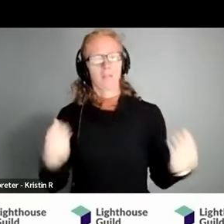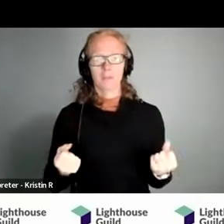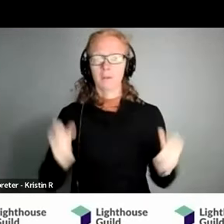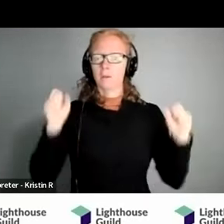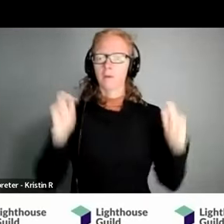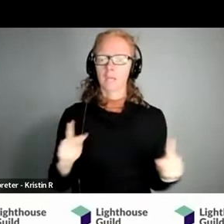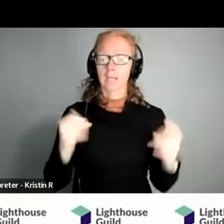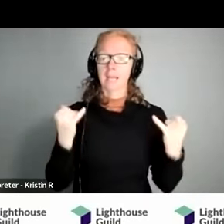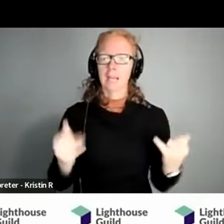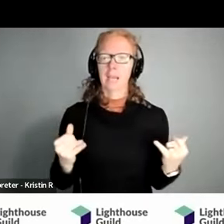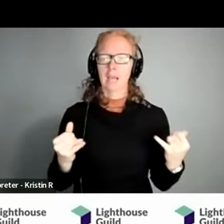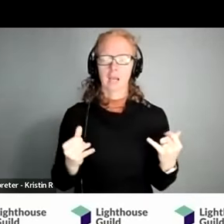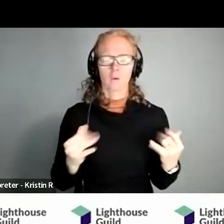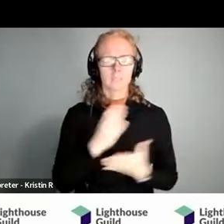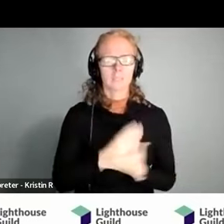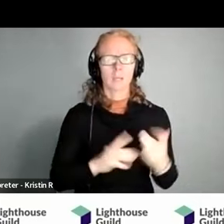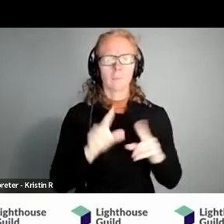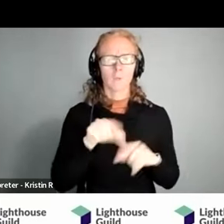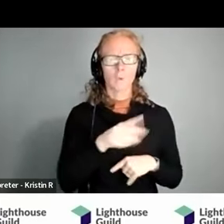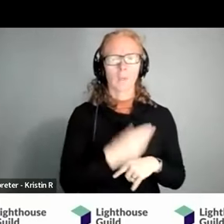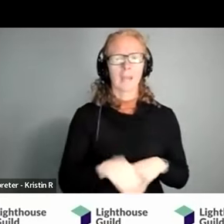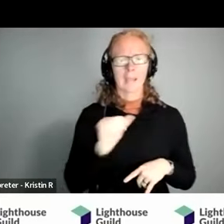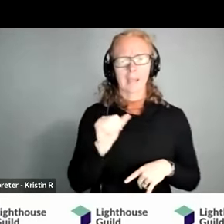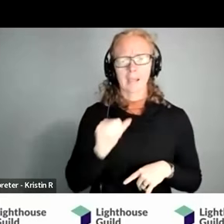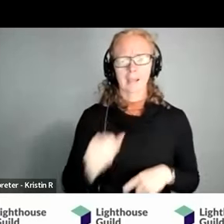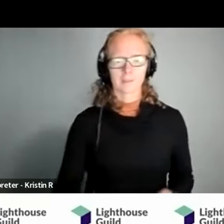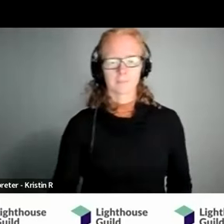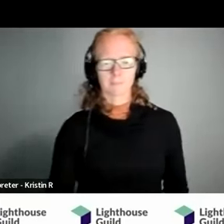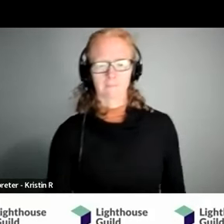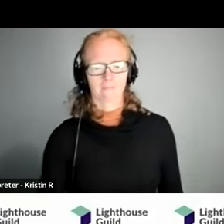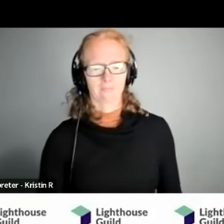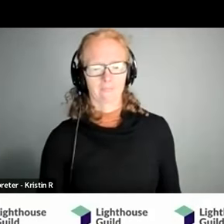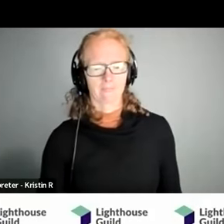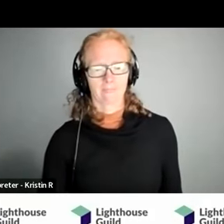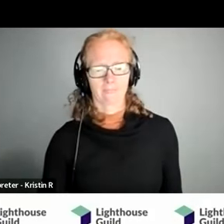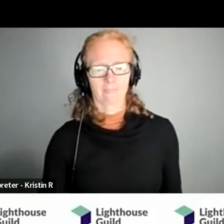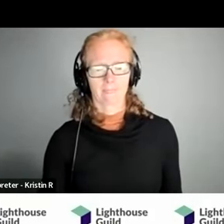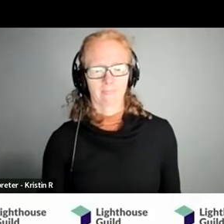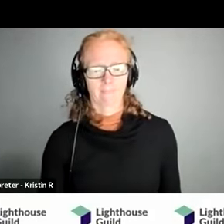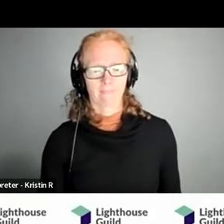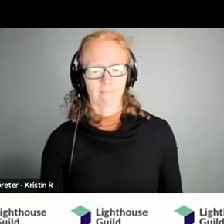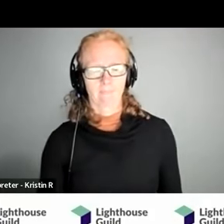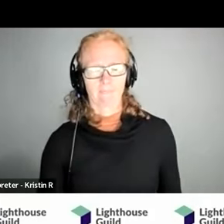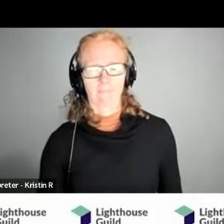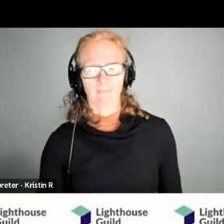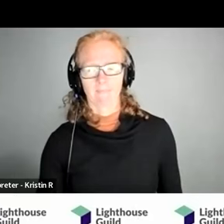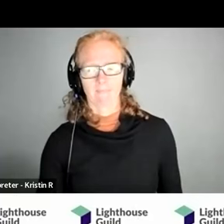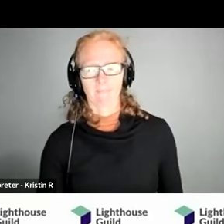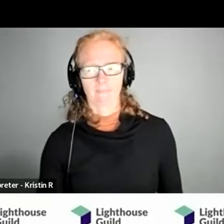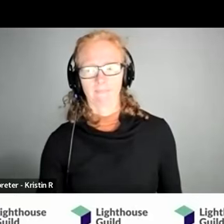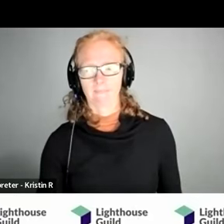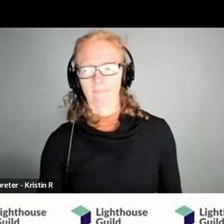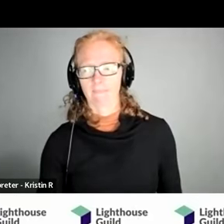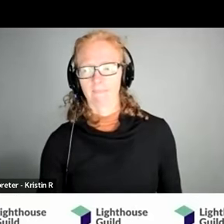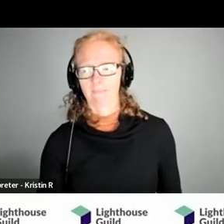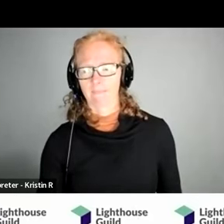i'm going to start with some of the questions and as i've explained before to our guests whoever thinks they have an answer to that question